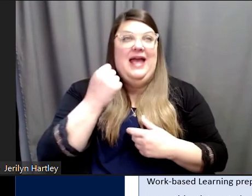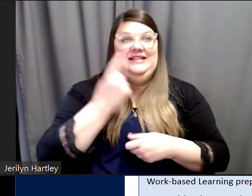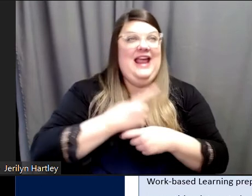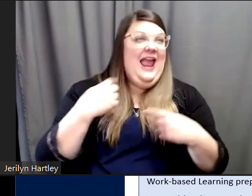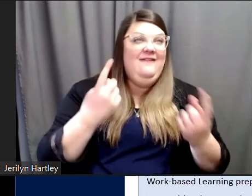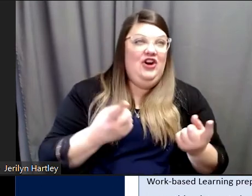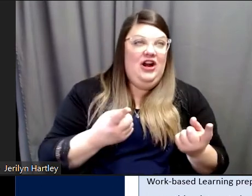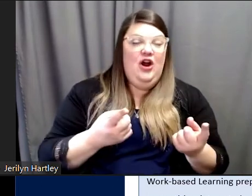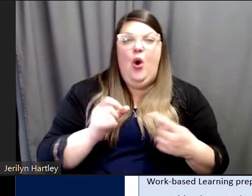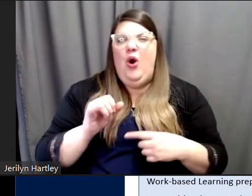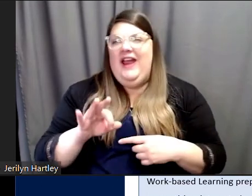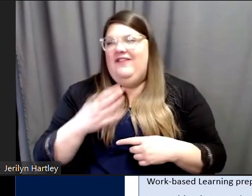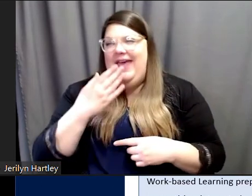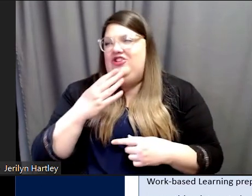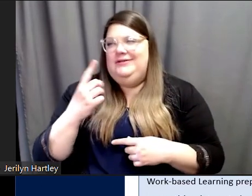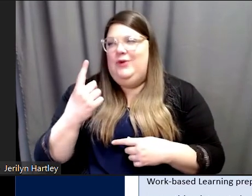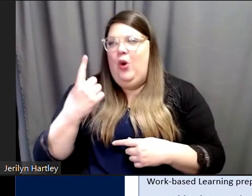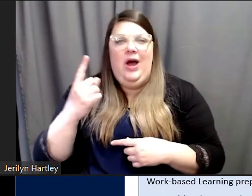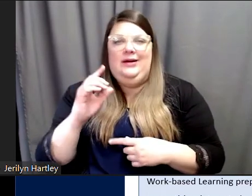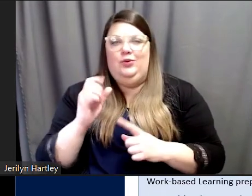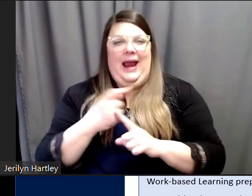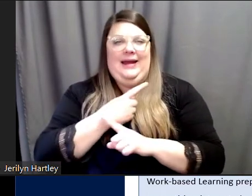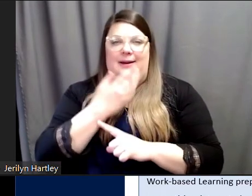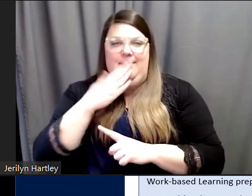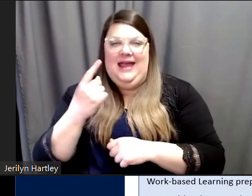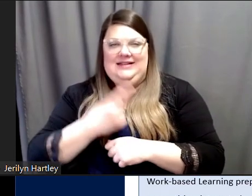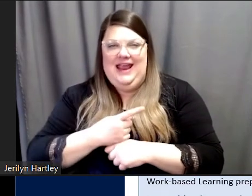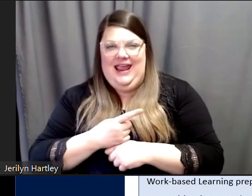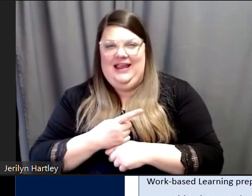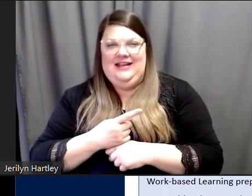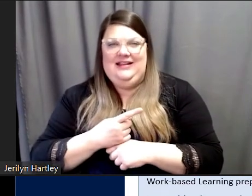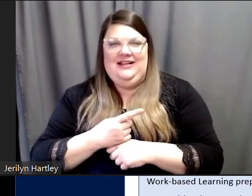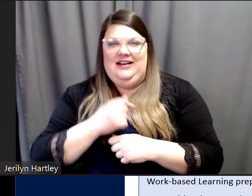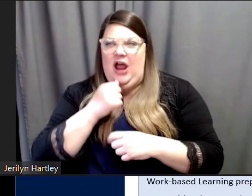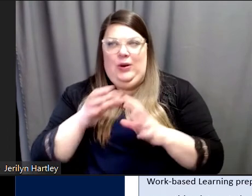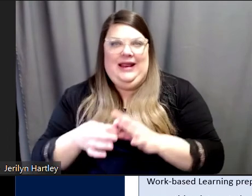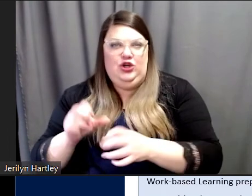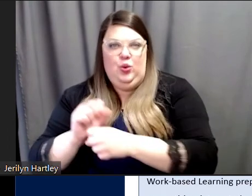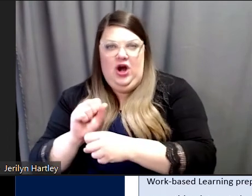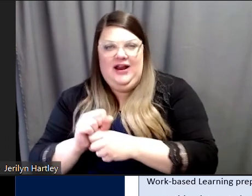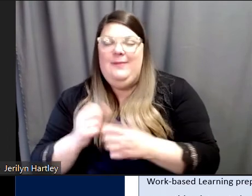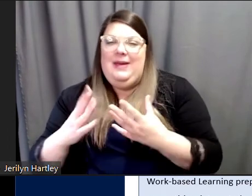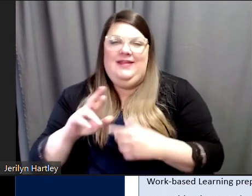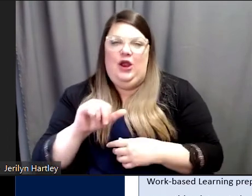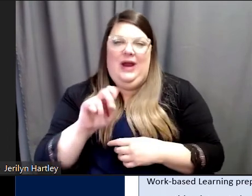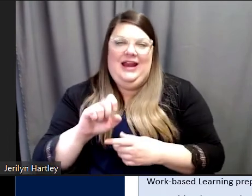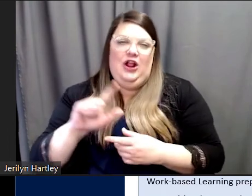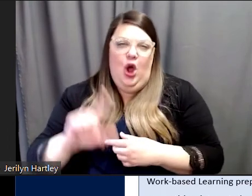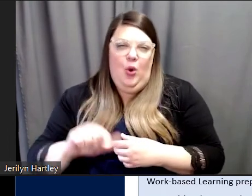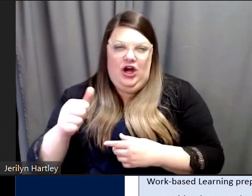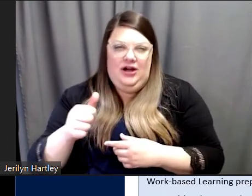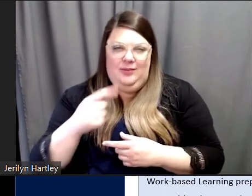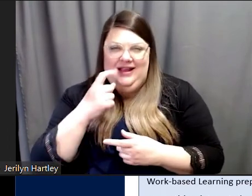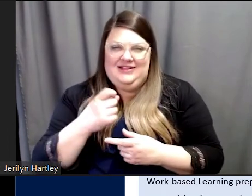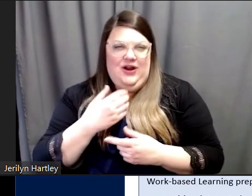for whatever reason, something outside of work, external factors, they may just rate themselves lower. So, getting a